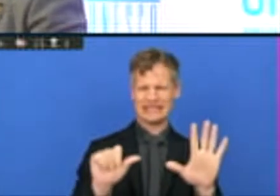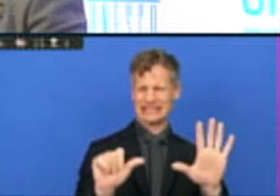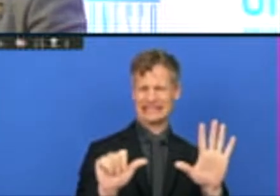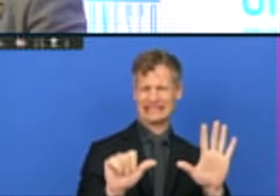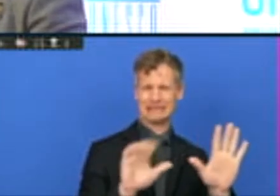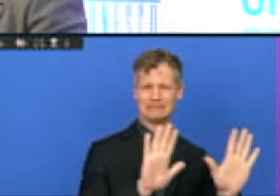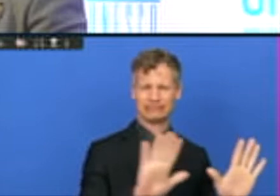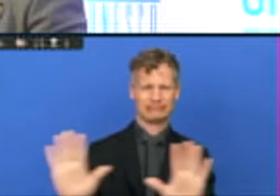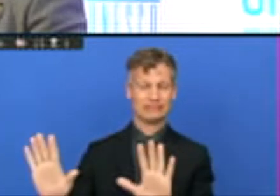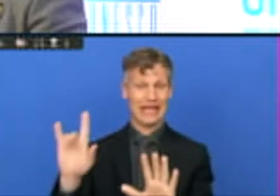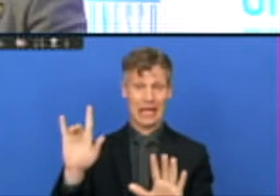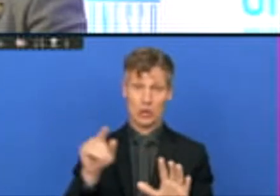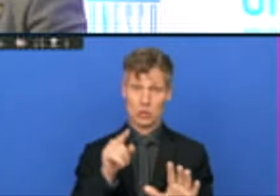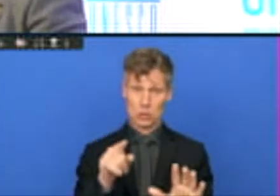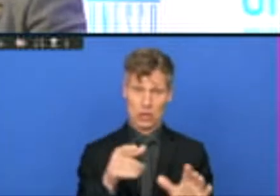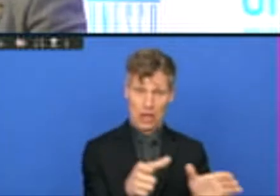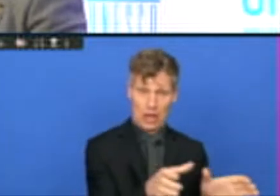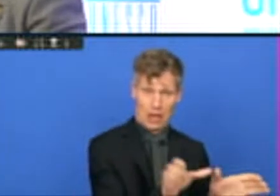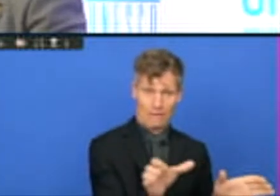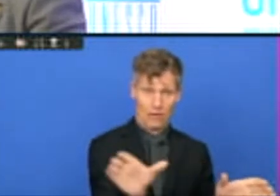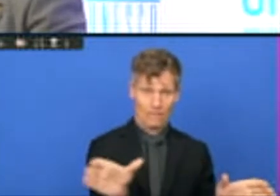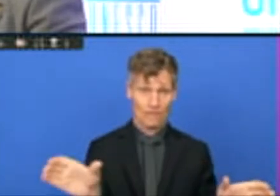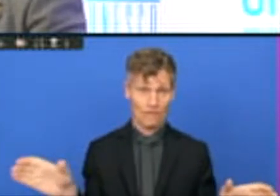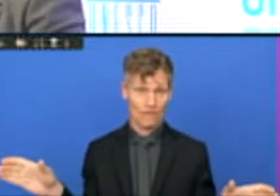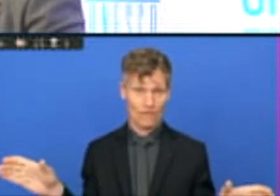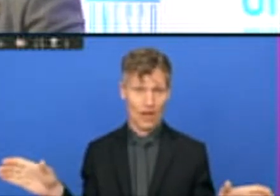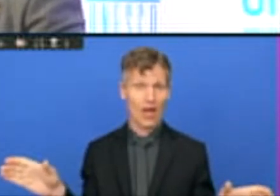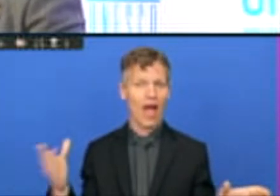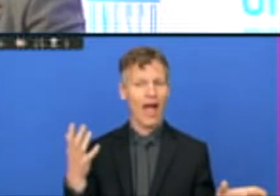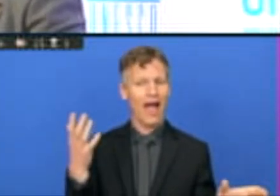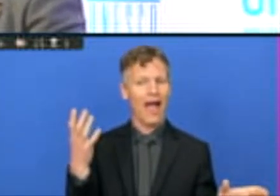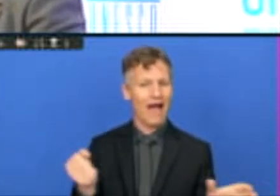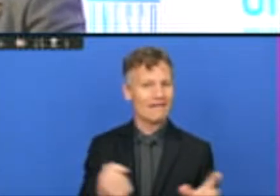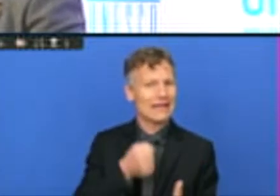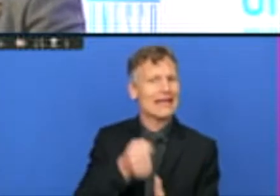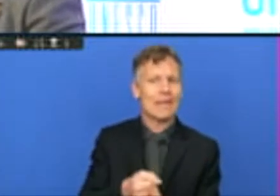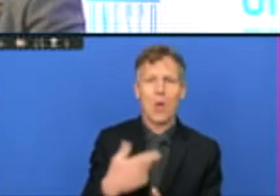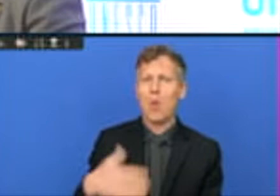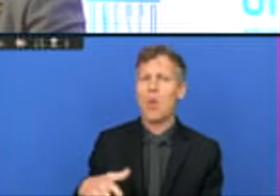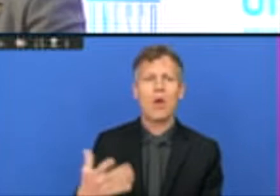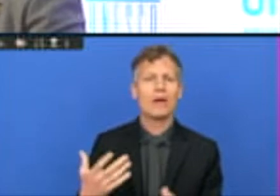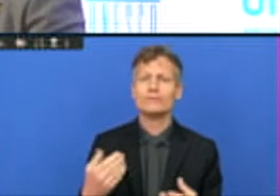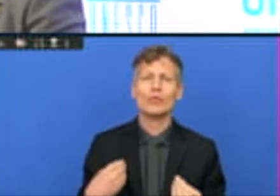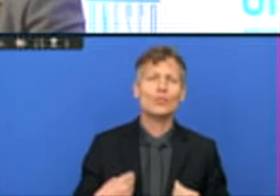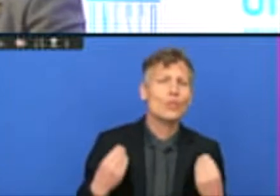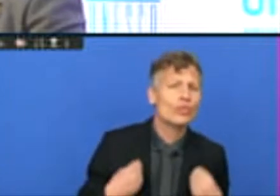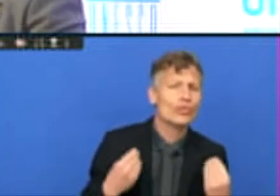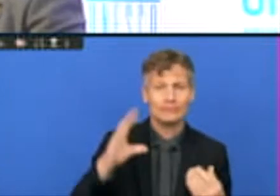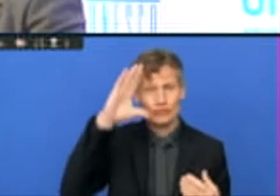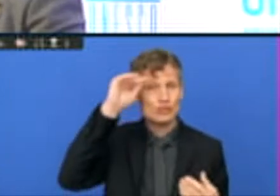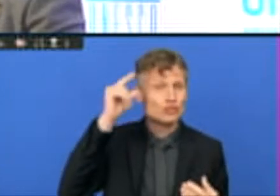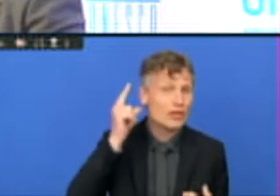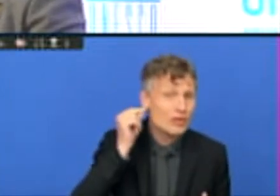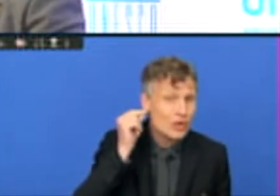you will see that the impact on gender issues, the impact on the youth, the impact on almost all the